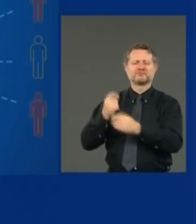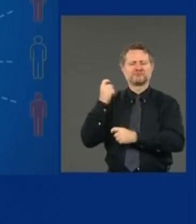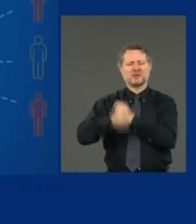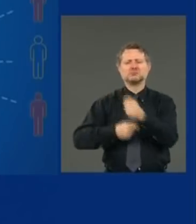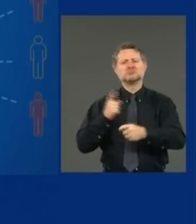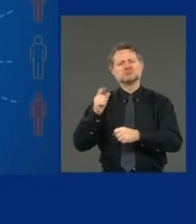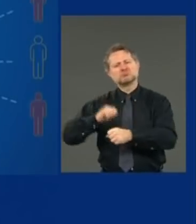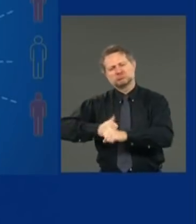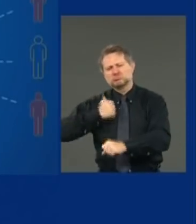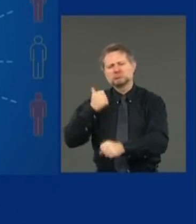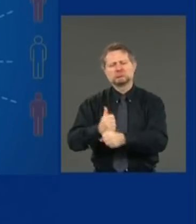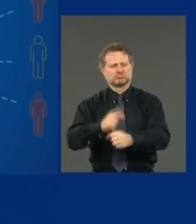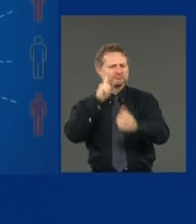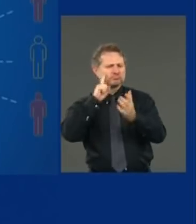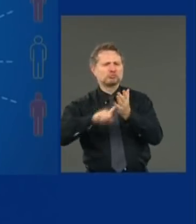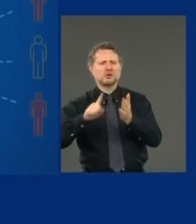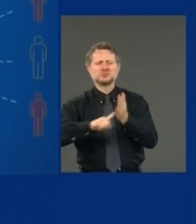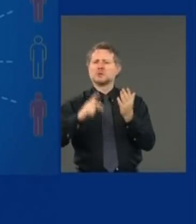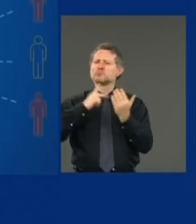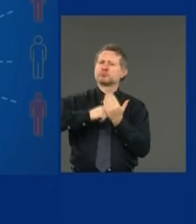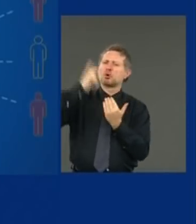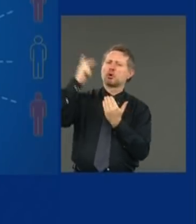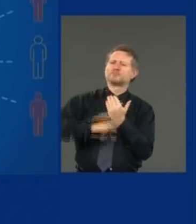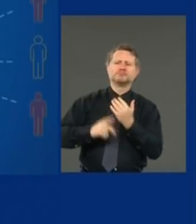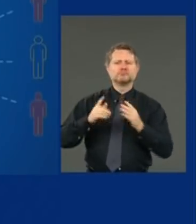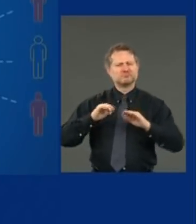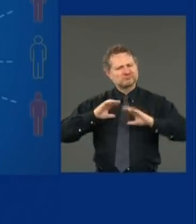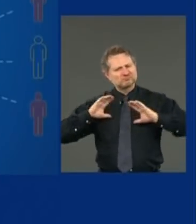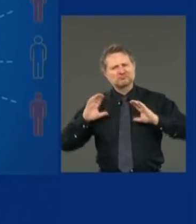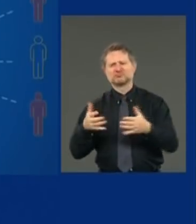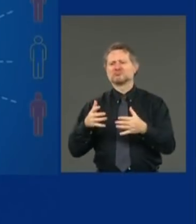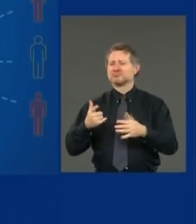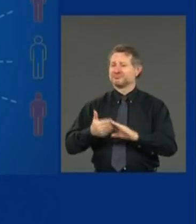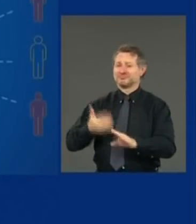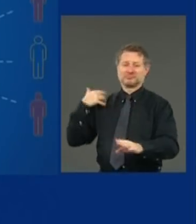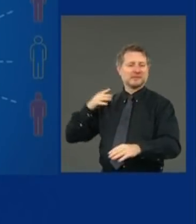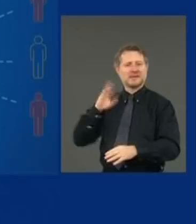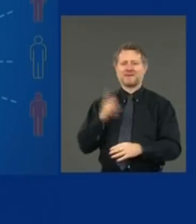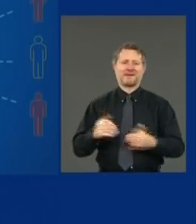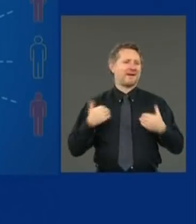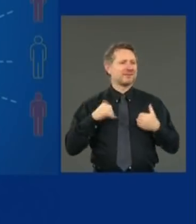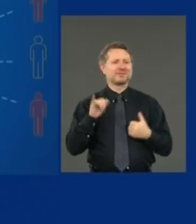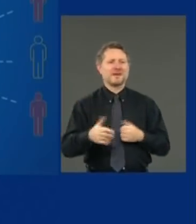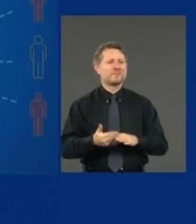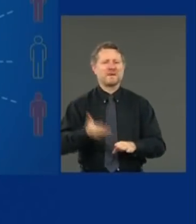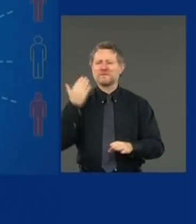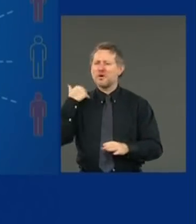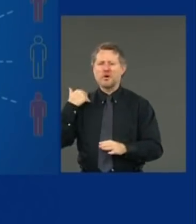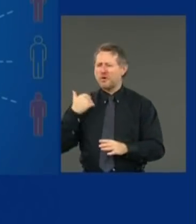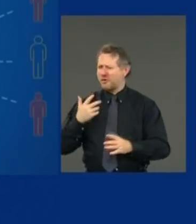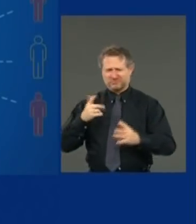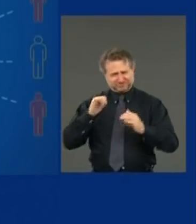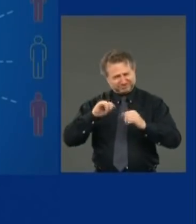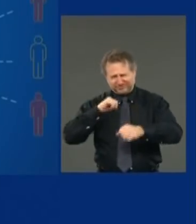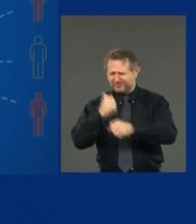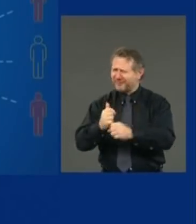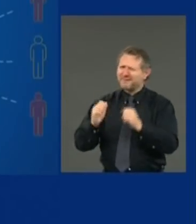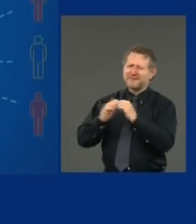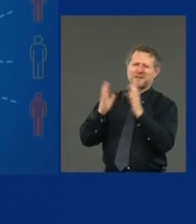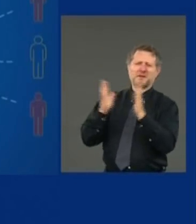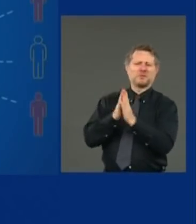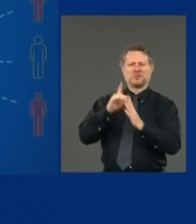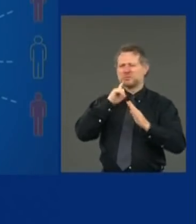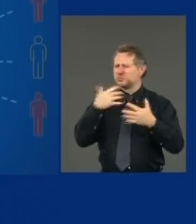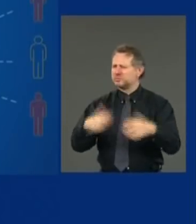tracing program because there is no such thing as a tracing program. How do you train tracers? How do you